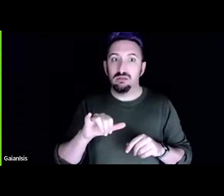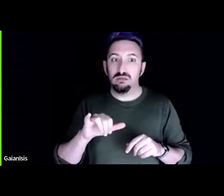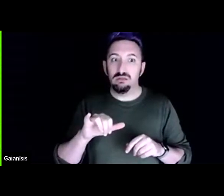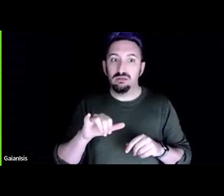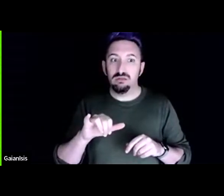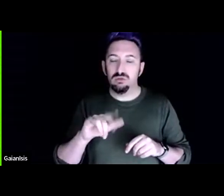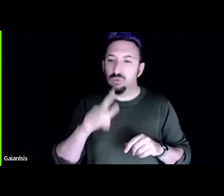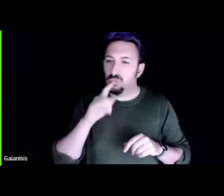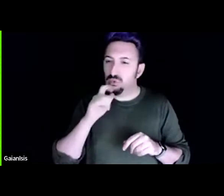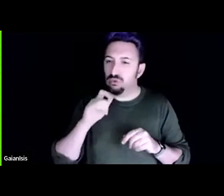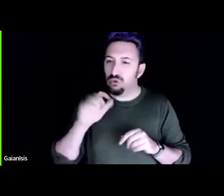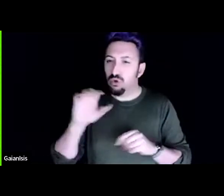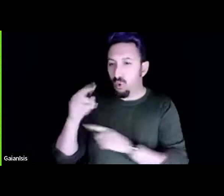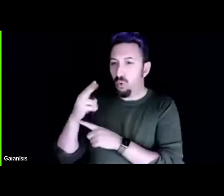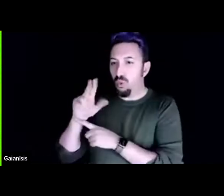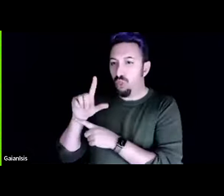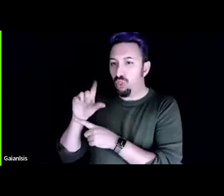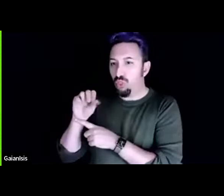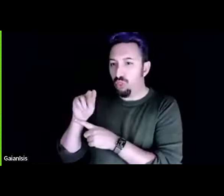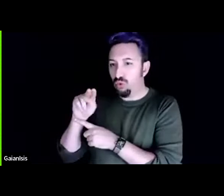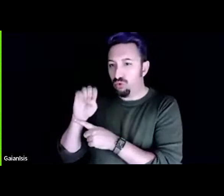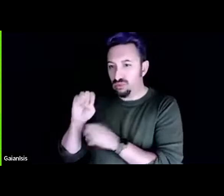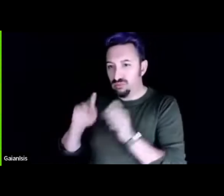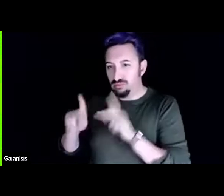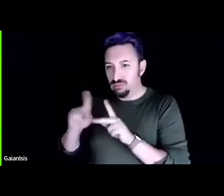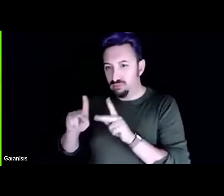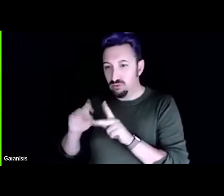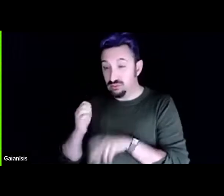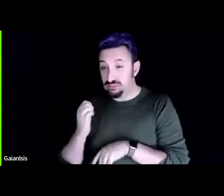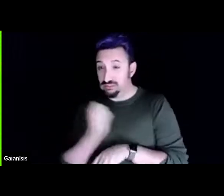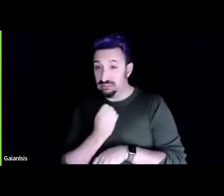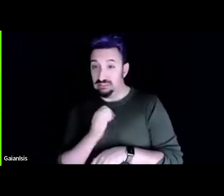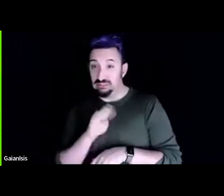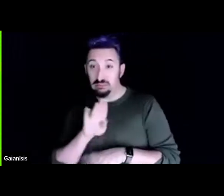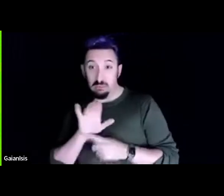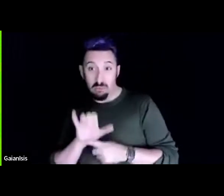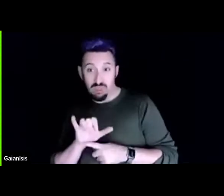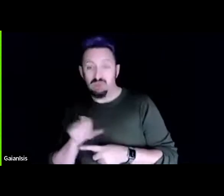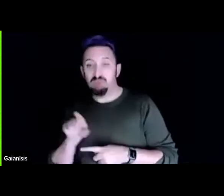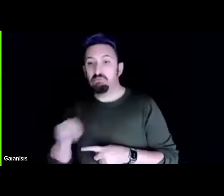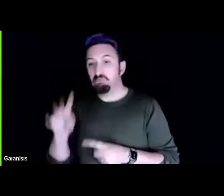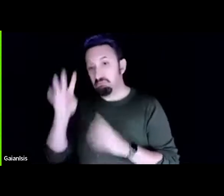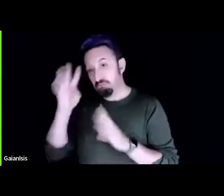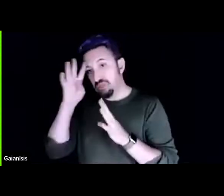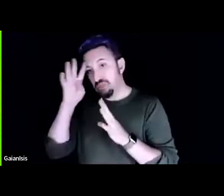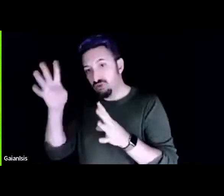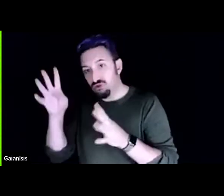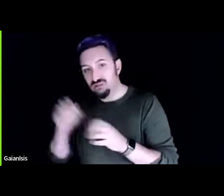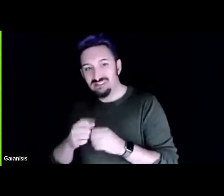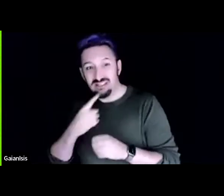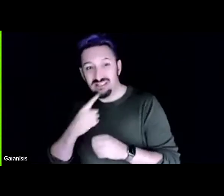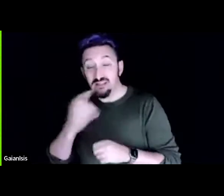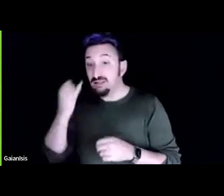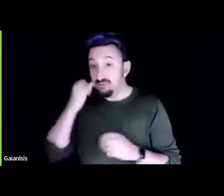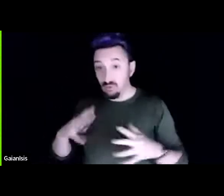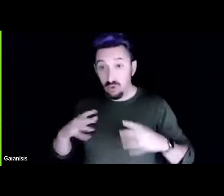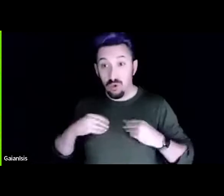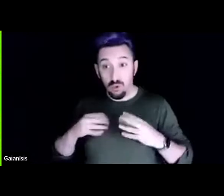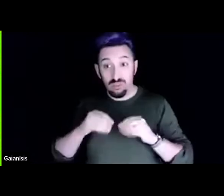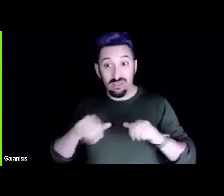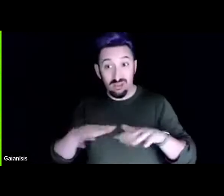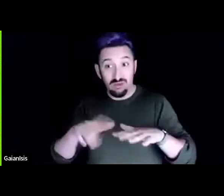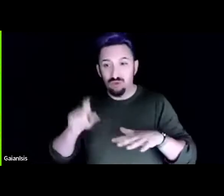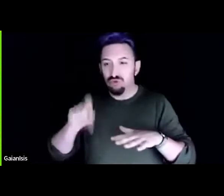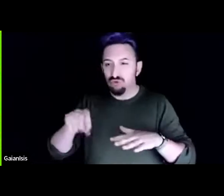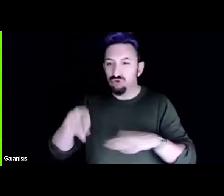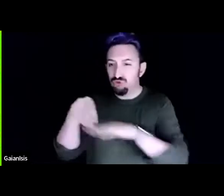oholone people in the east bay with the idea that if you own a piece of land there you should pay a tax to the indigenous